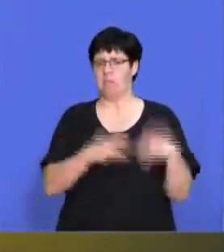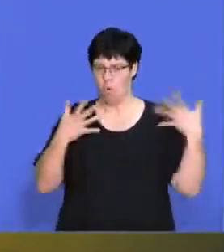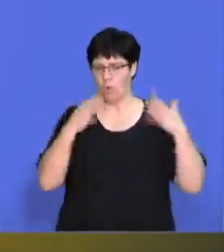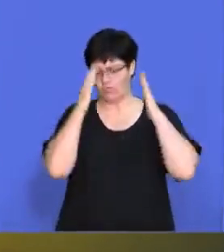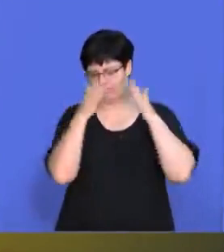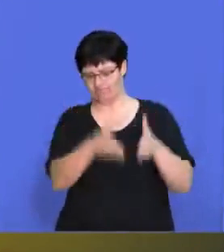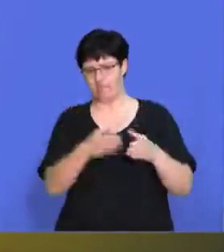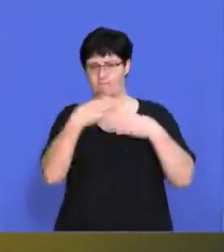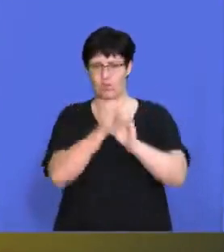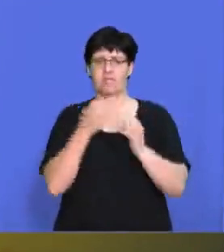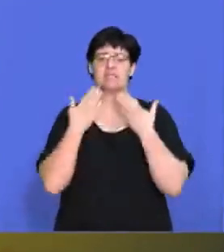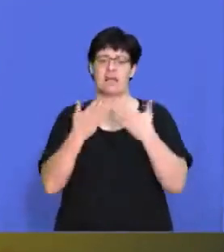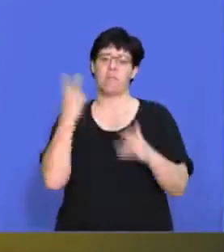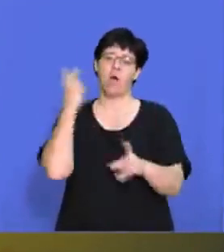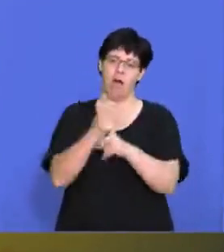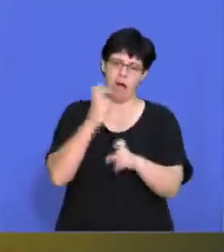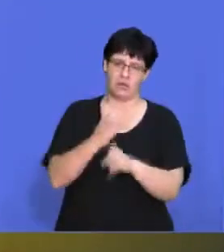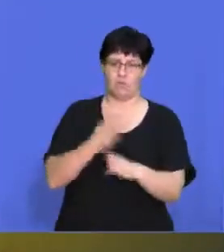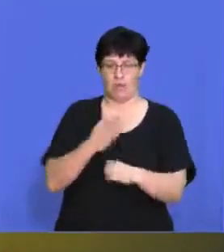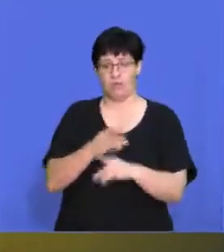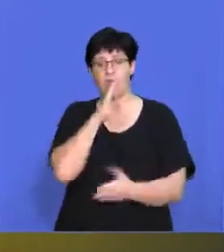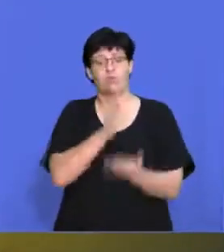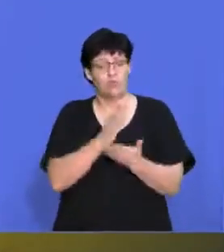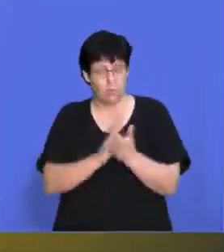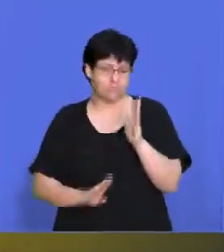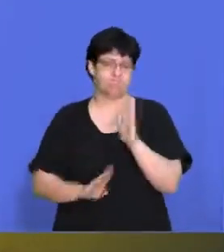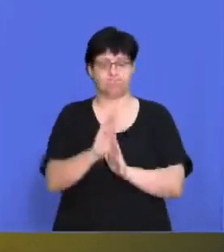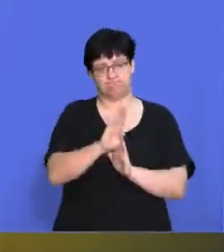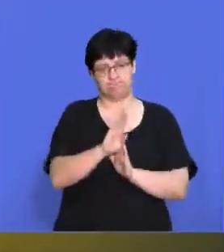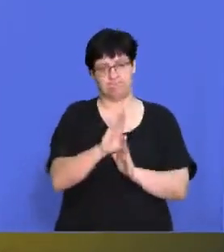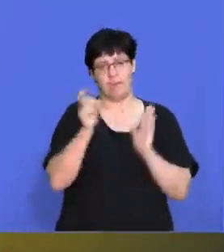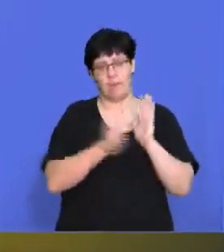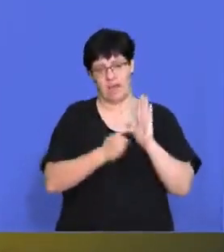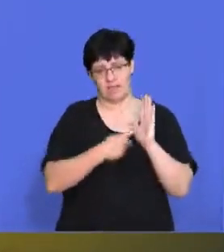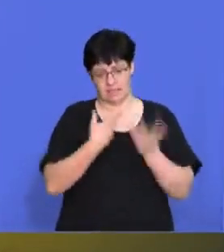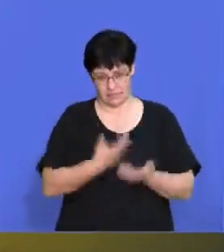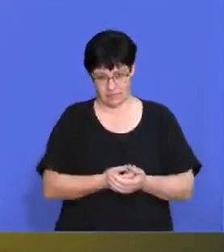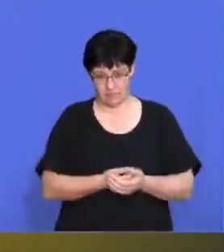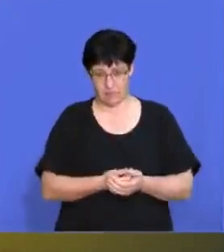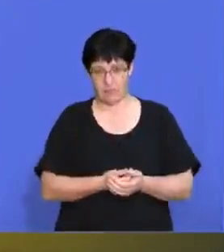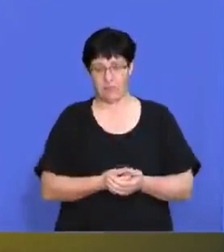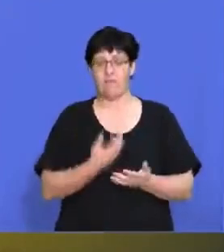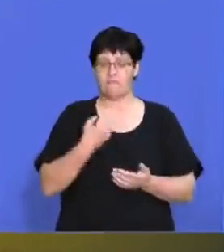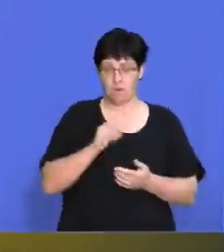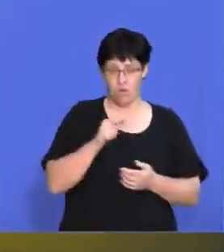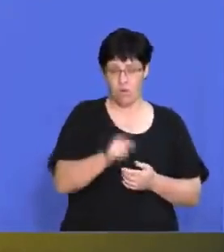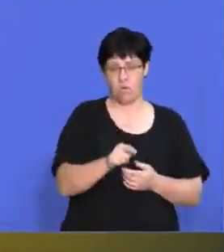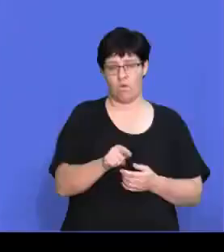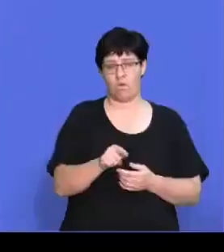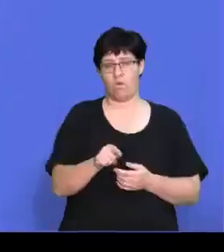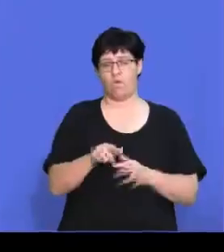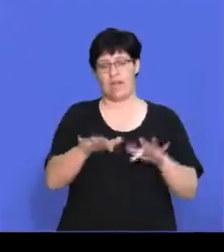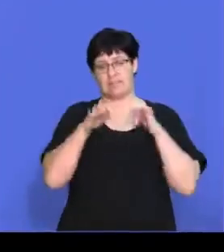to make sure that I work harder to ensure that I can get the best marks possible for my exam.